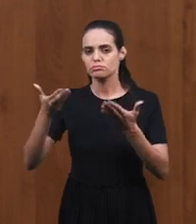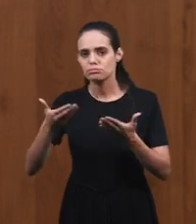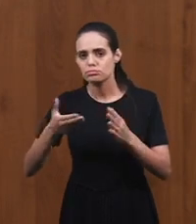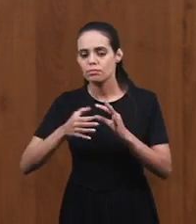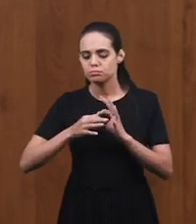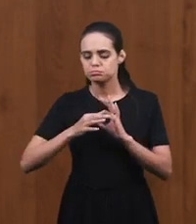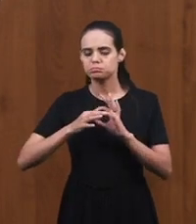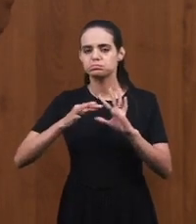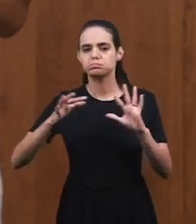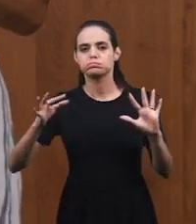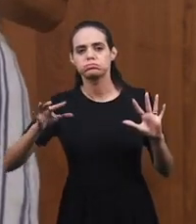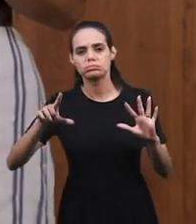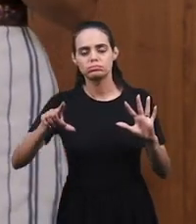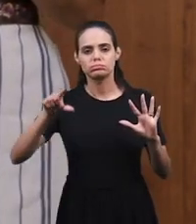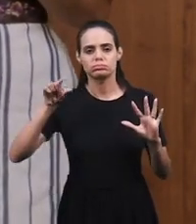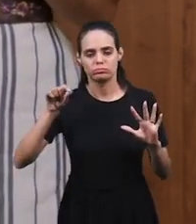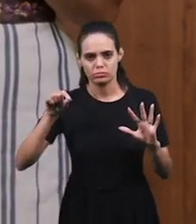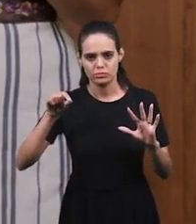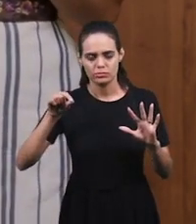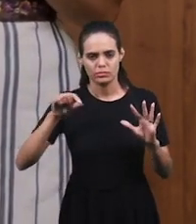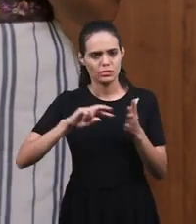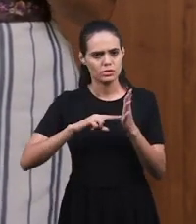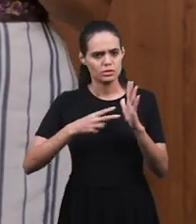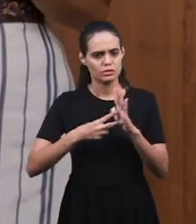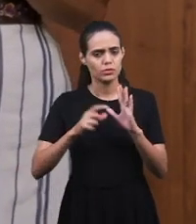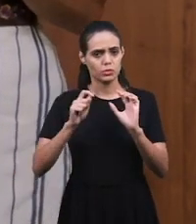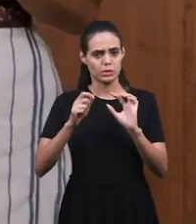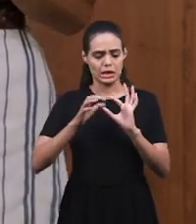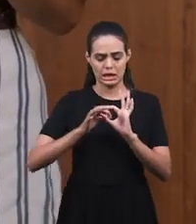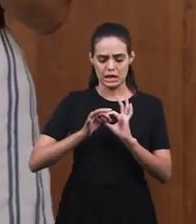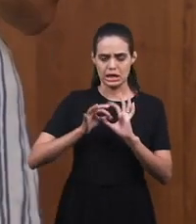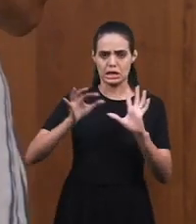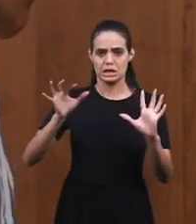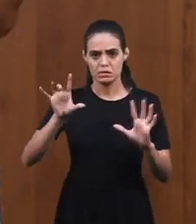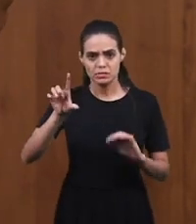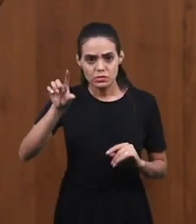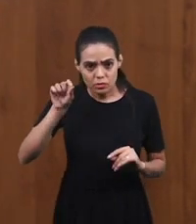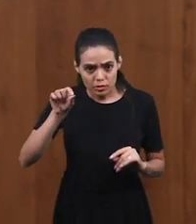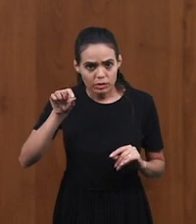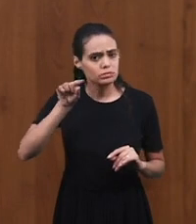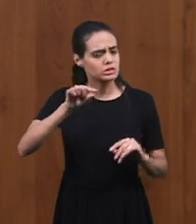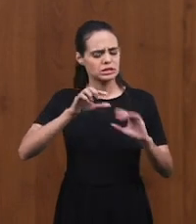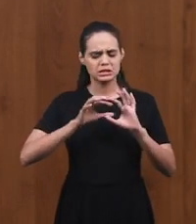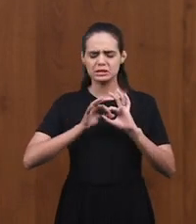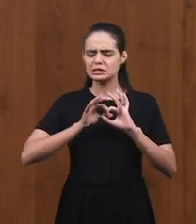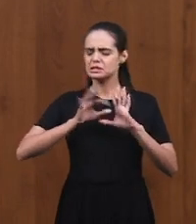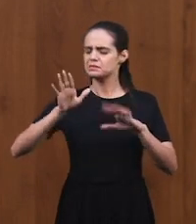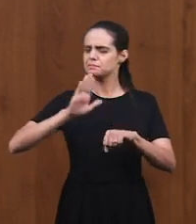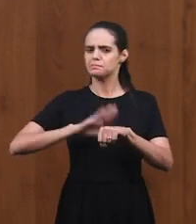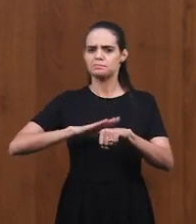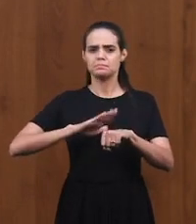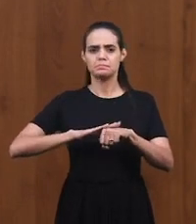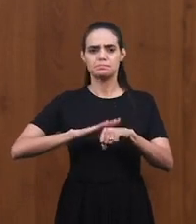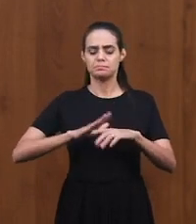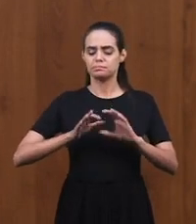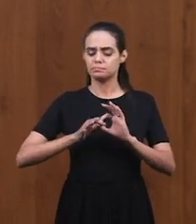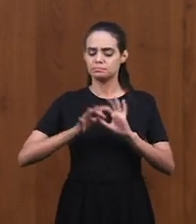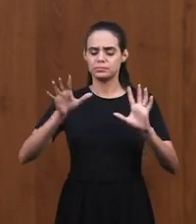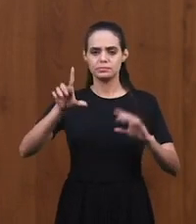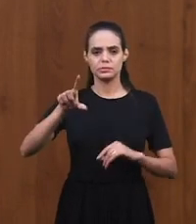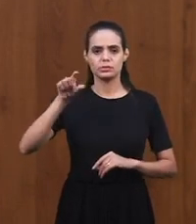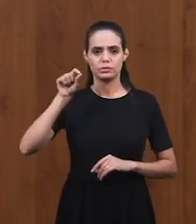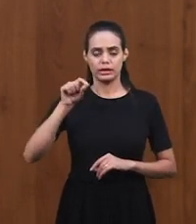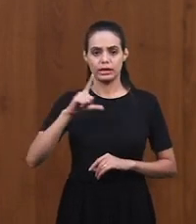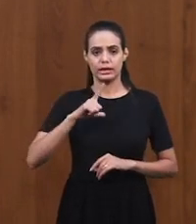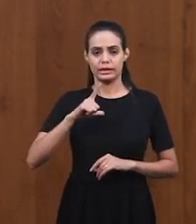choice. It's our free will. You know what free will is? It's us to be able to choose. The Lord